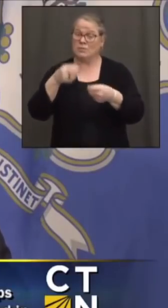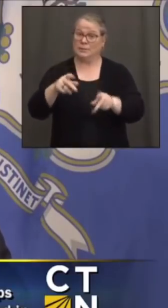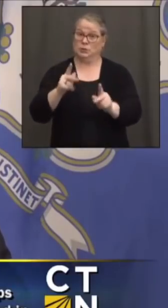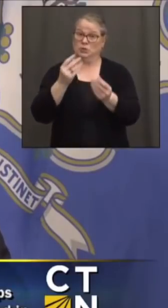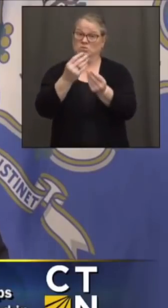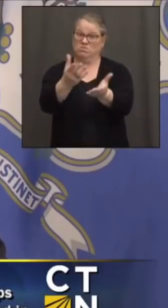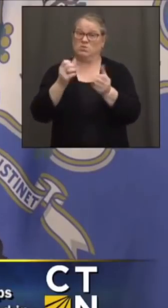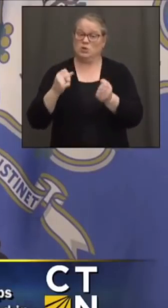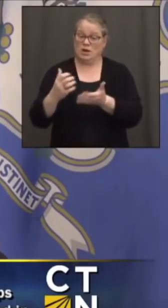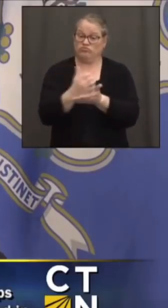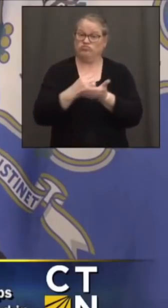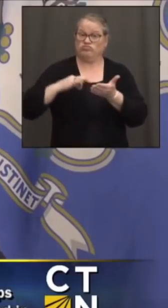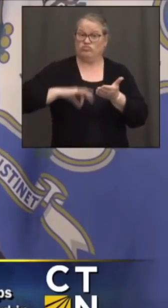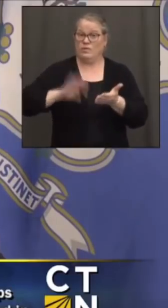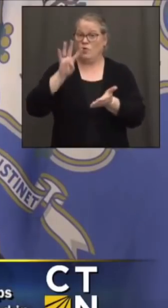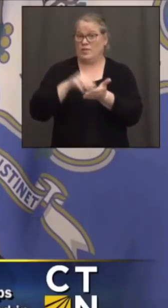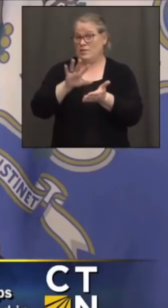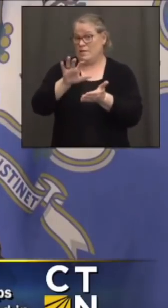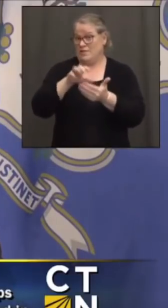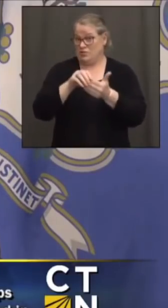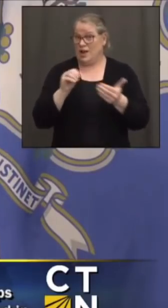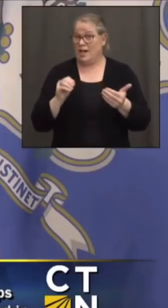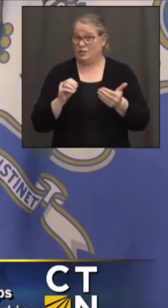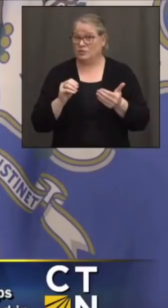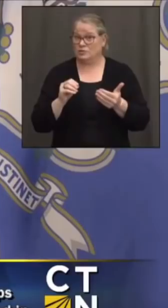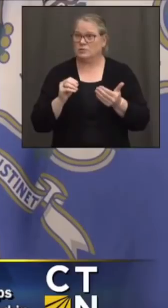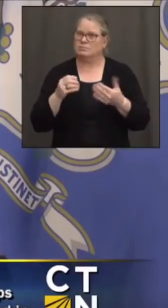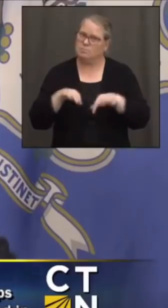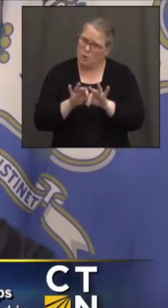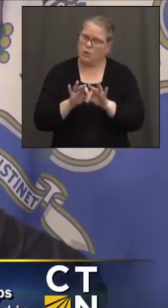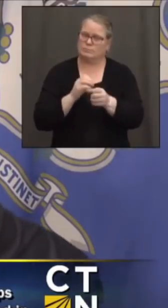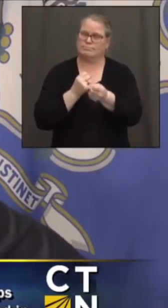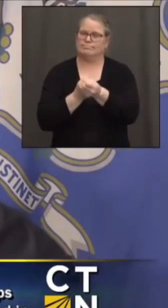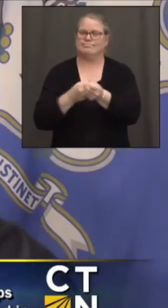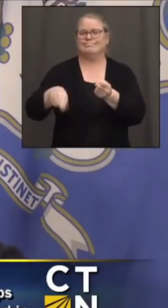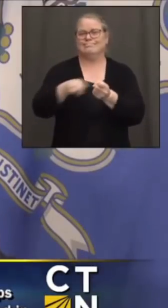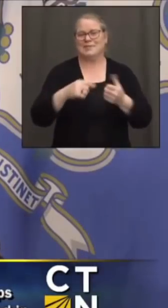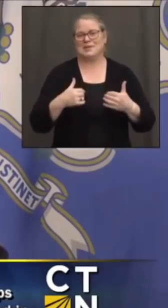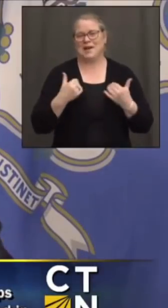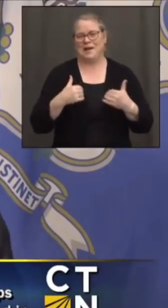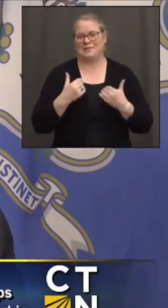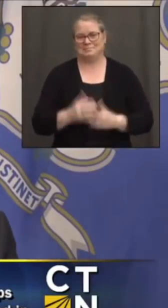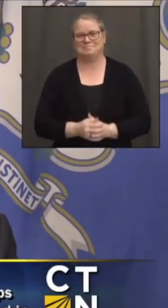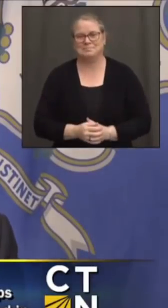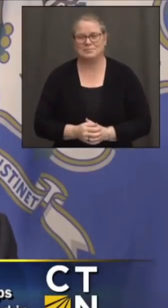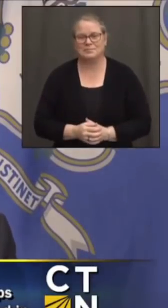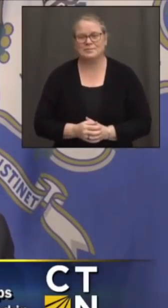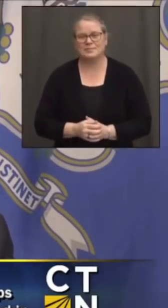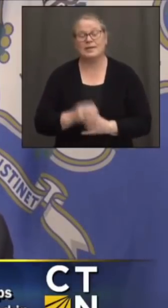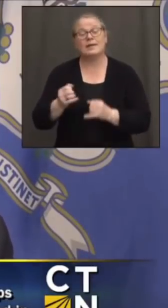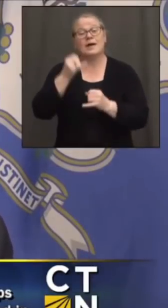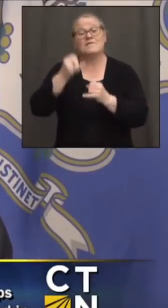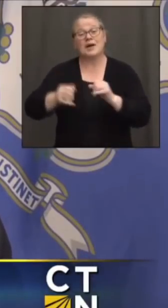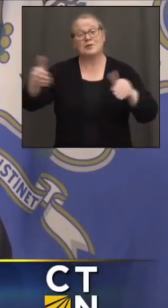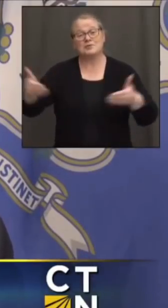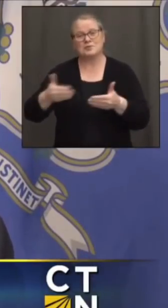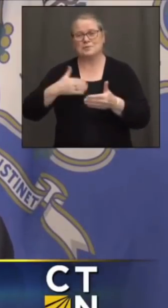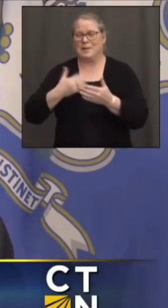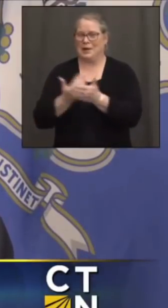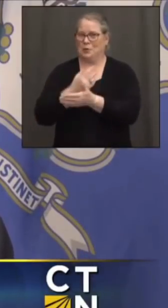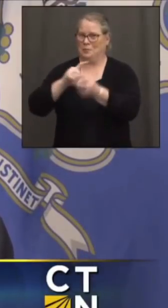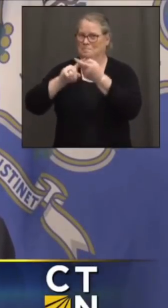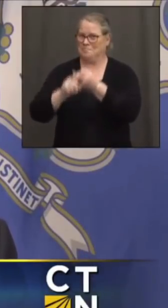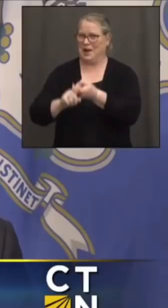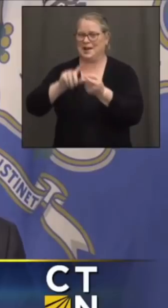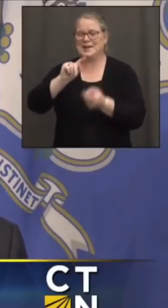big difference. And finally, let me introduce to you my new best friend, Terrence Chang. Terrence, as I